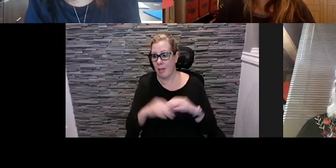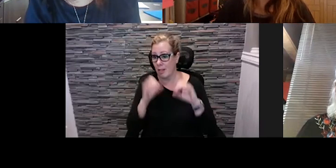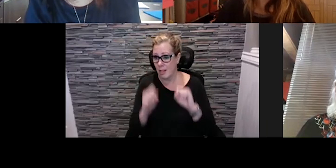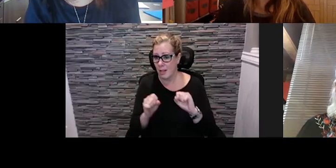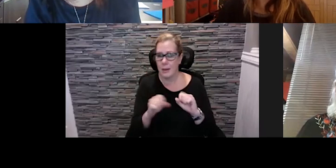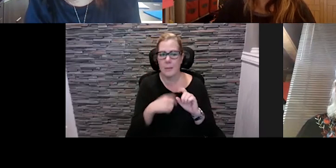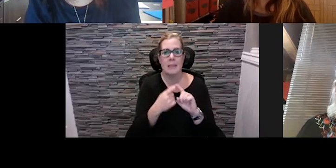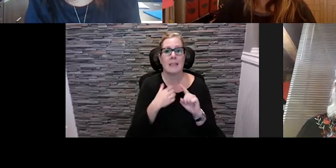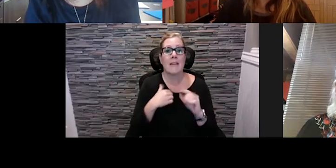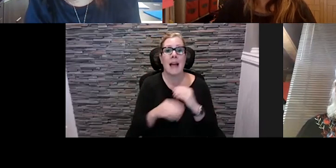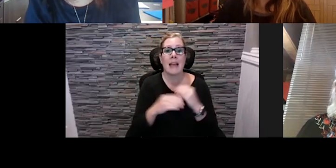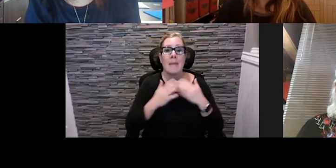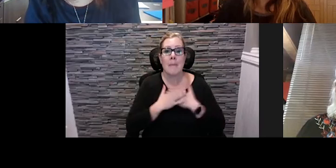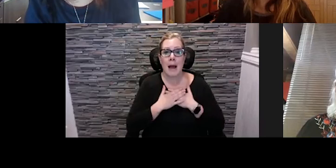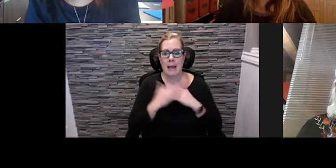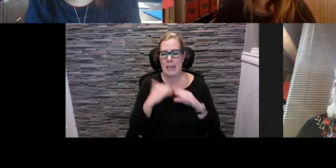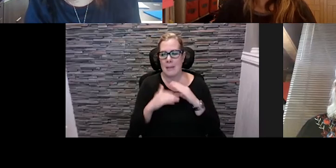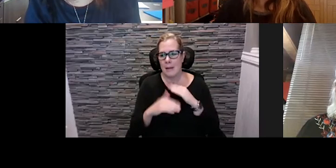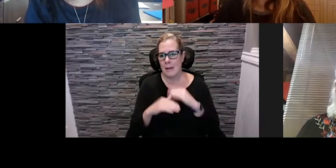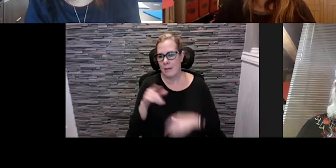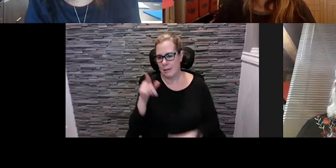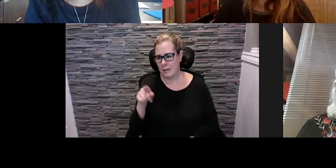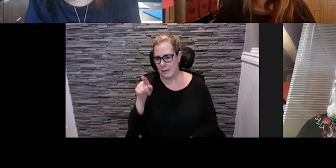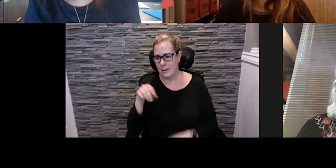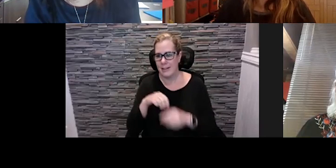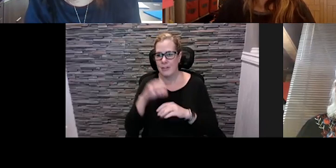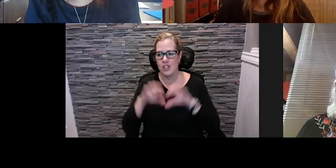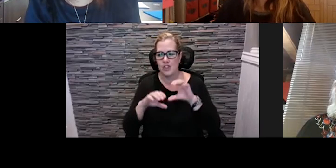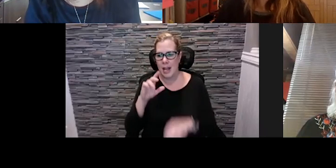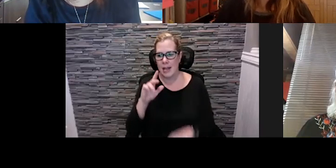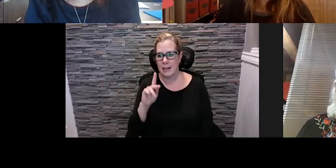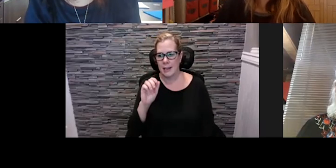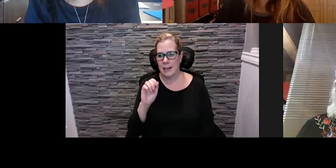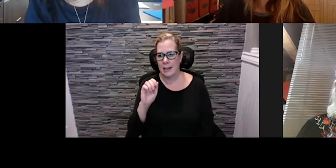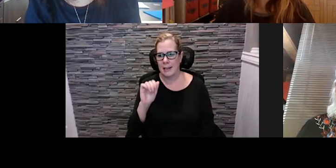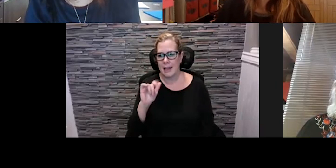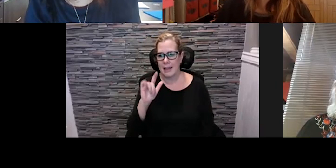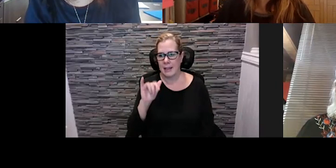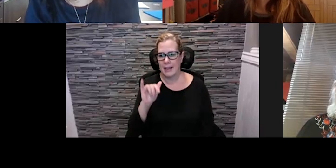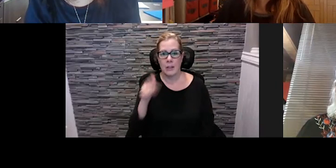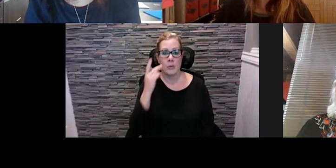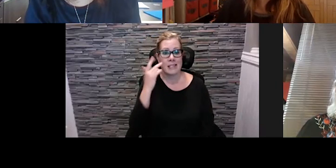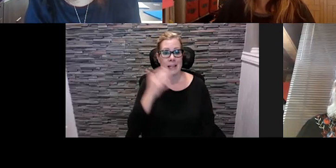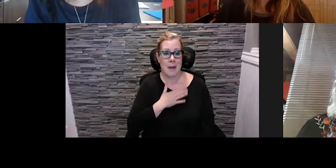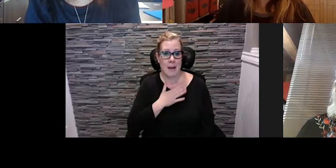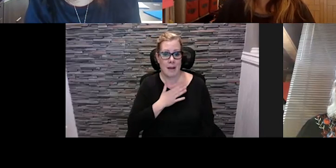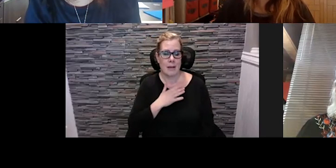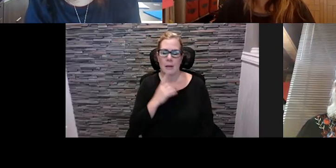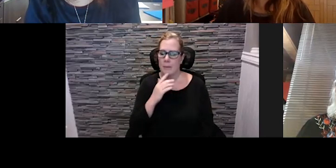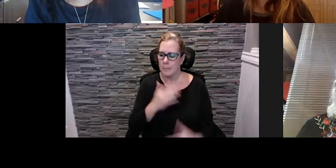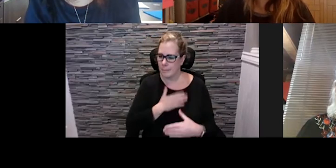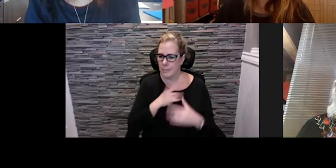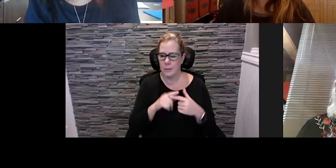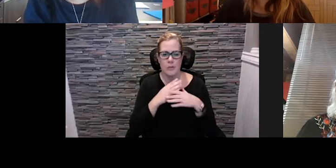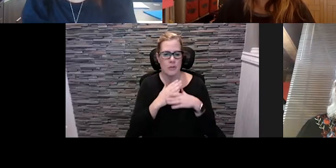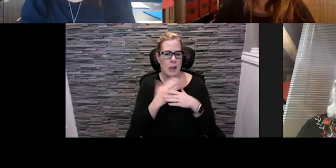chat it's kaylee at birdcreatives.com please connect with me i am happy to uh share any resources that we have and connect you with